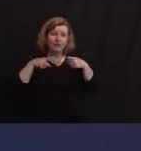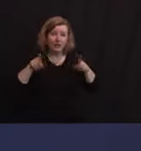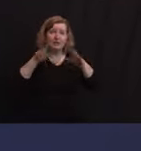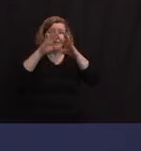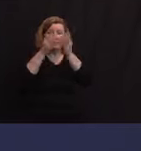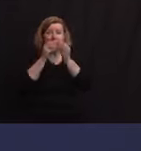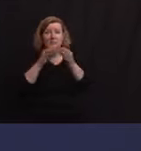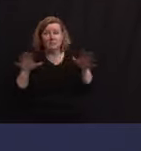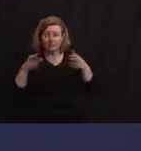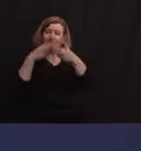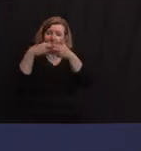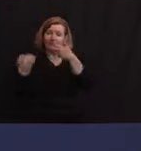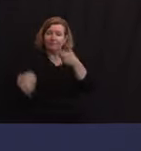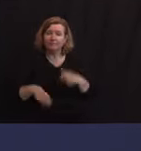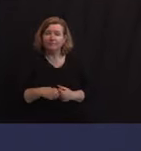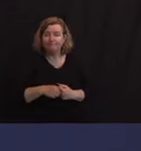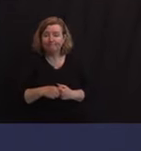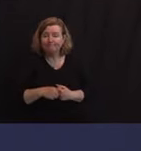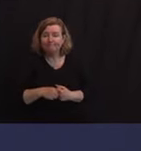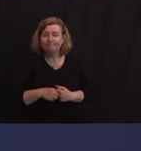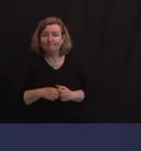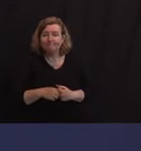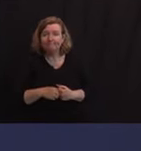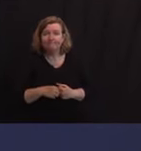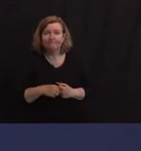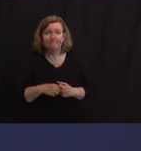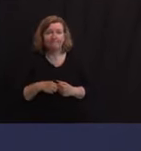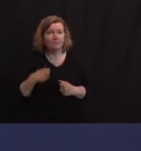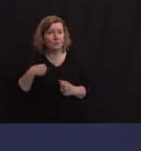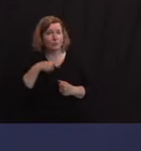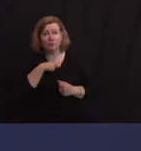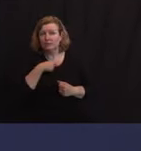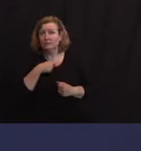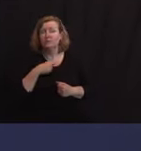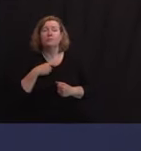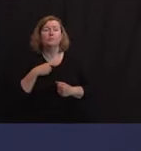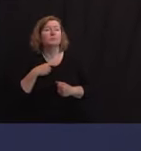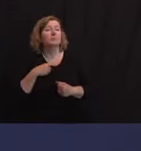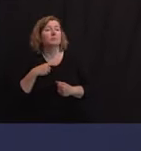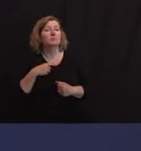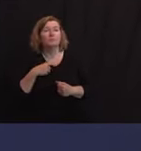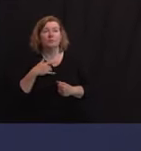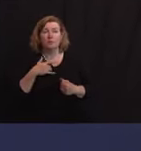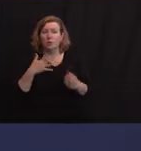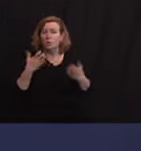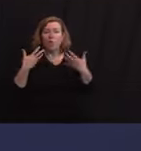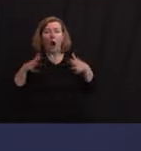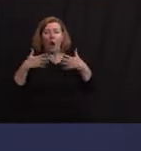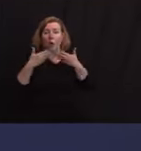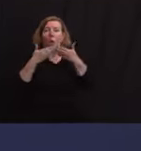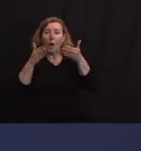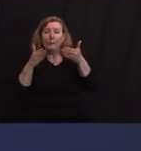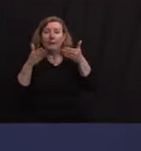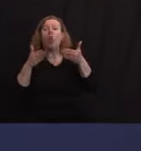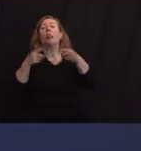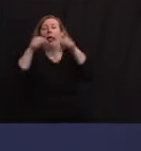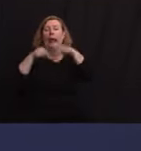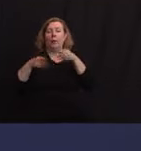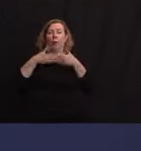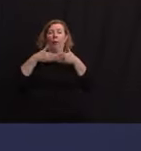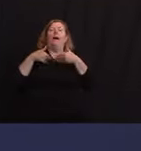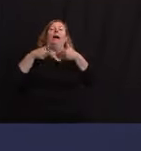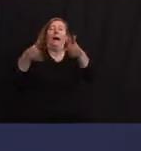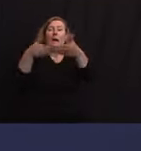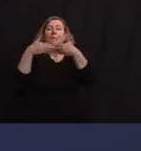pride ourselves in not lurching. In other words, letting, you know, opening up a capacity and then